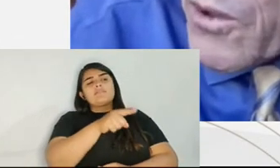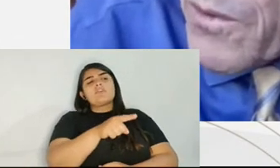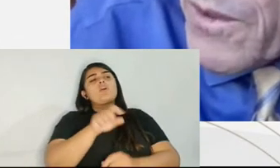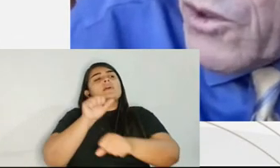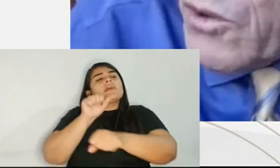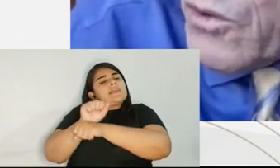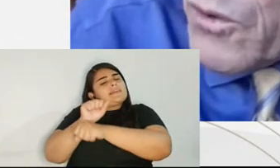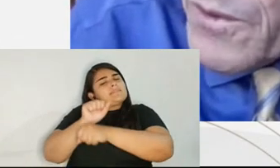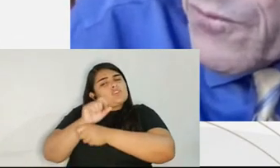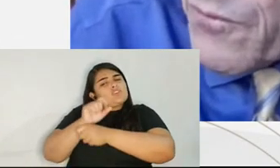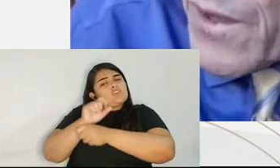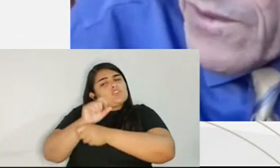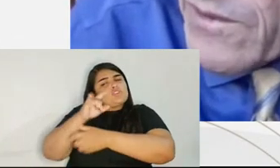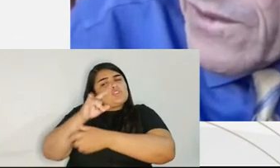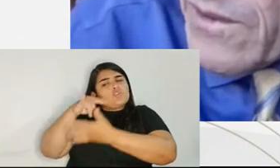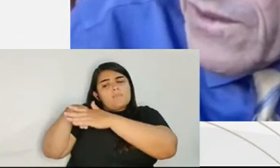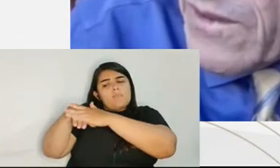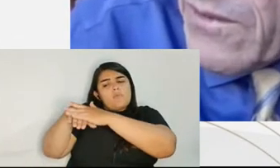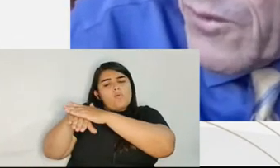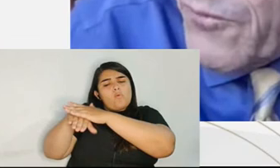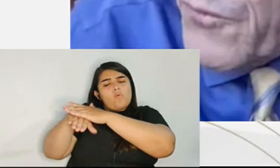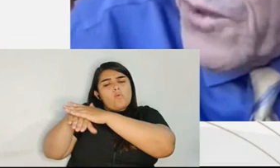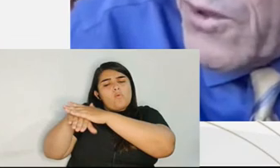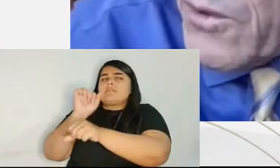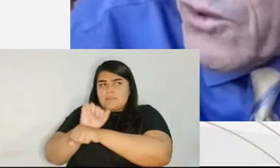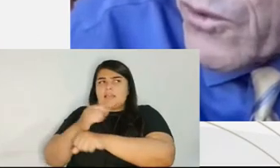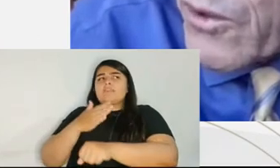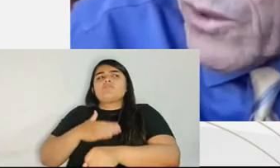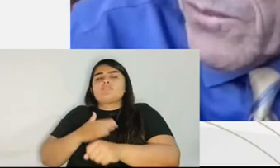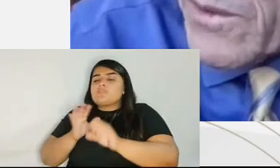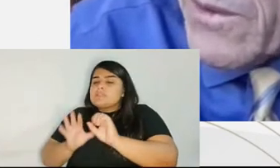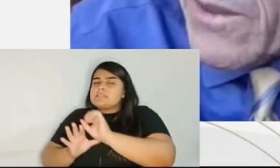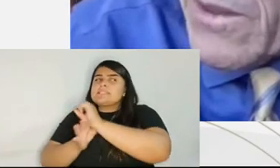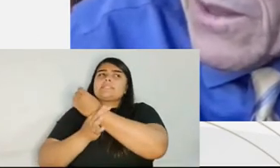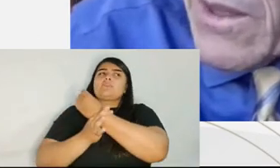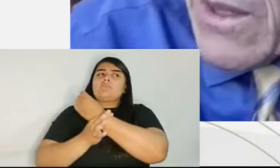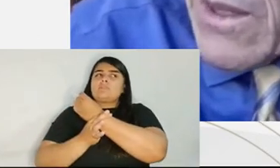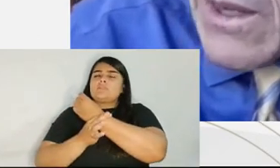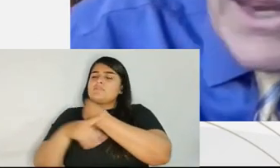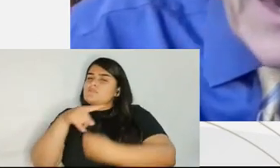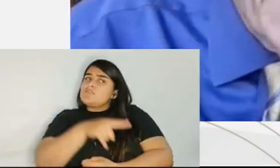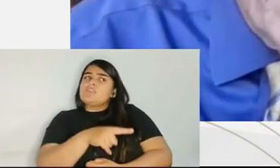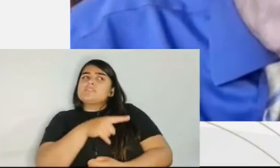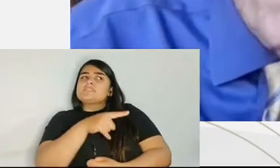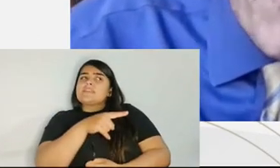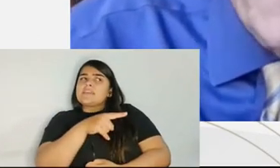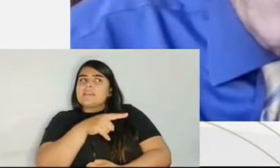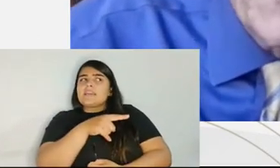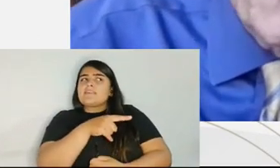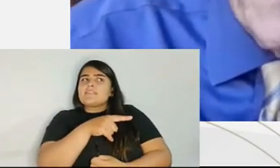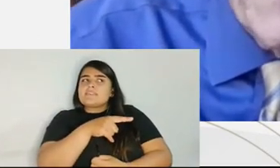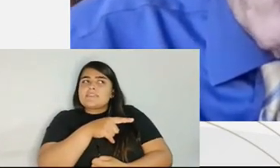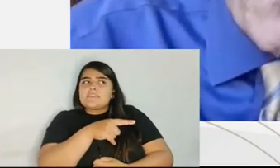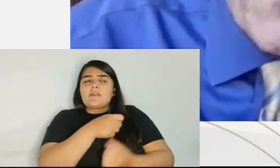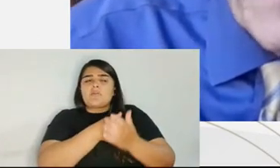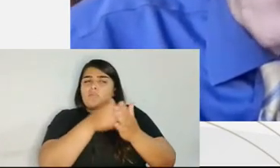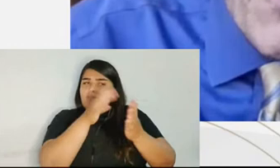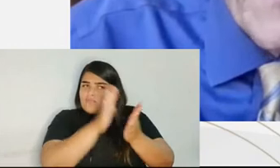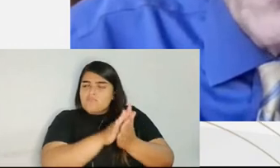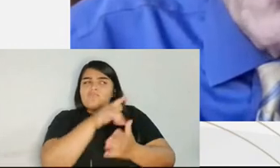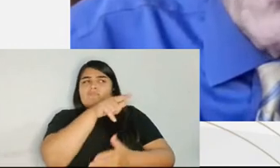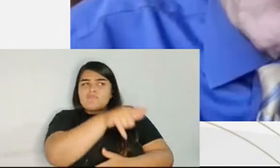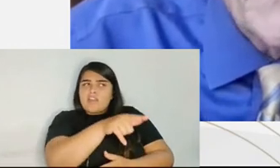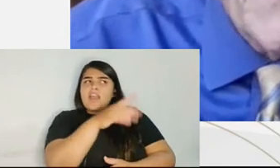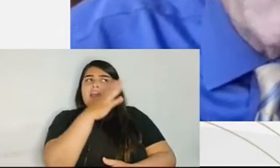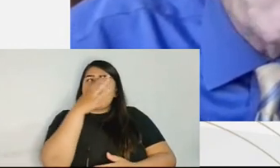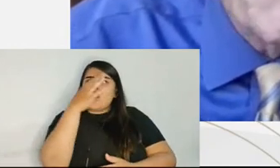sure that you, the defendant, fulfill your agreement. And I won't prosecute you anymore as